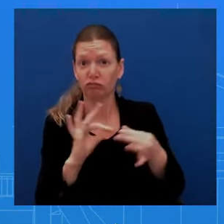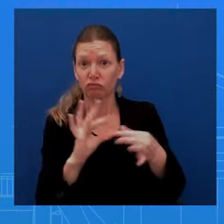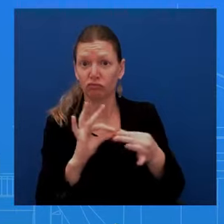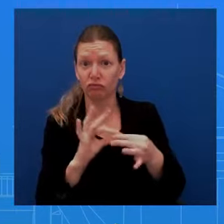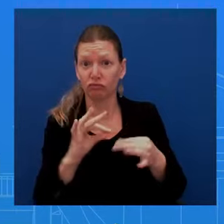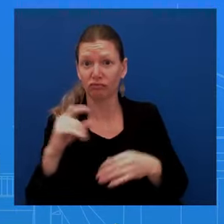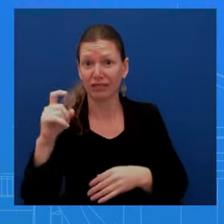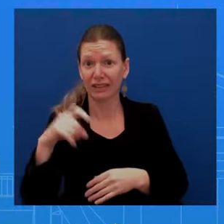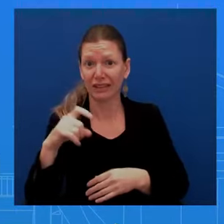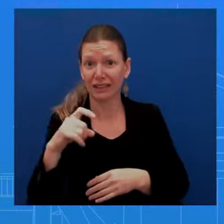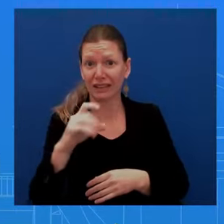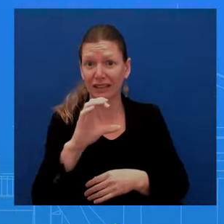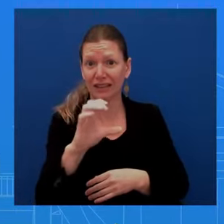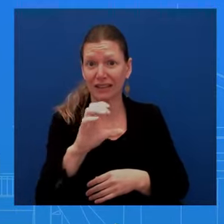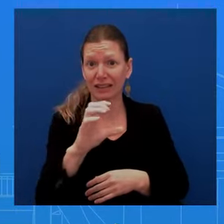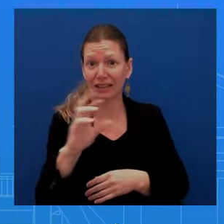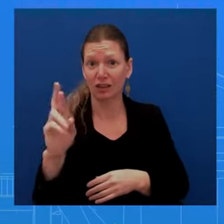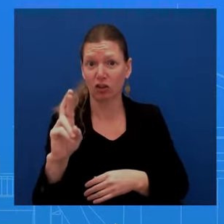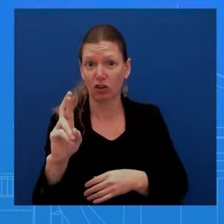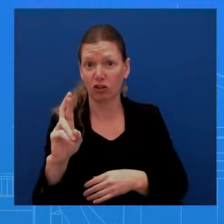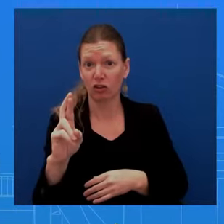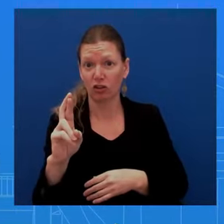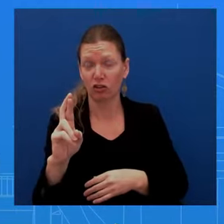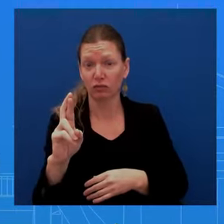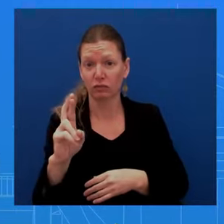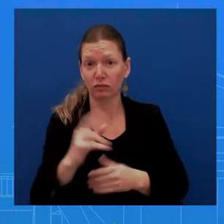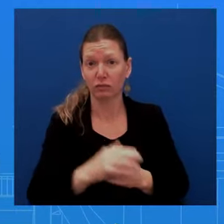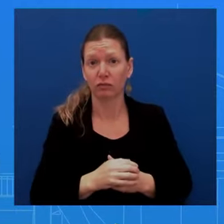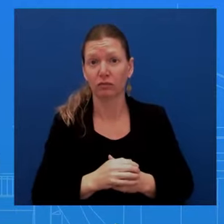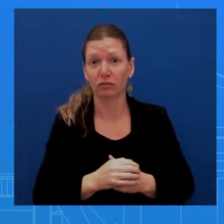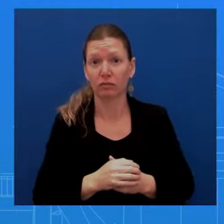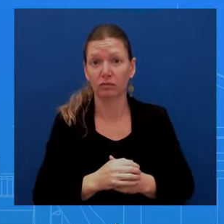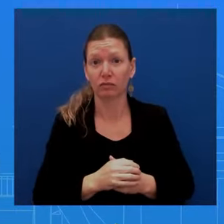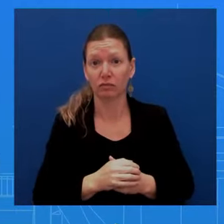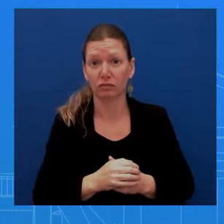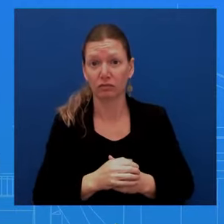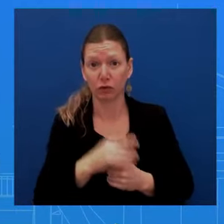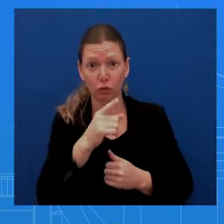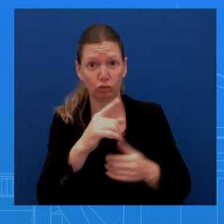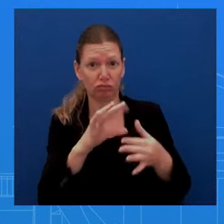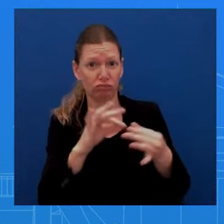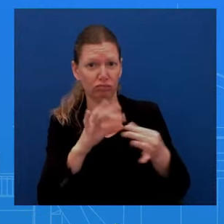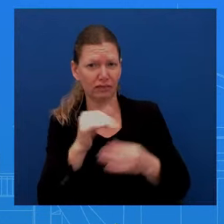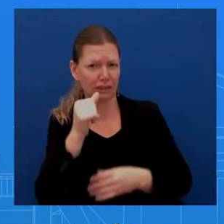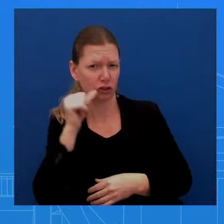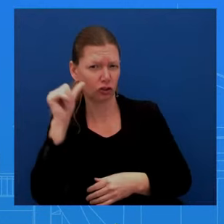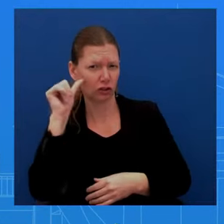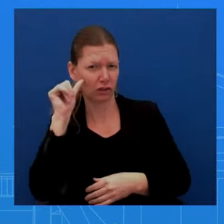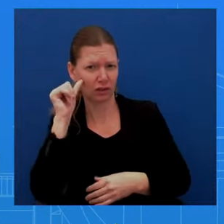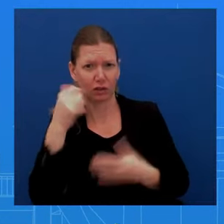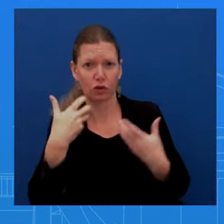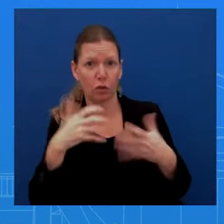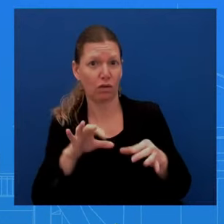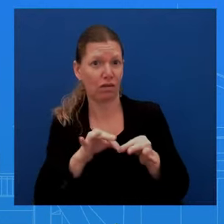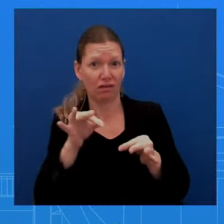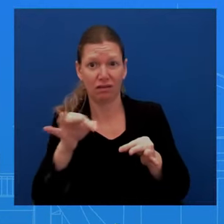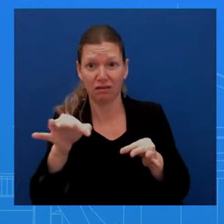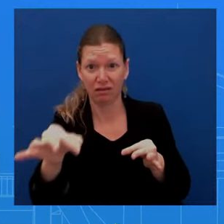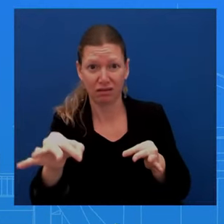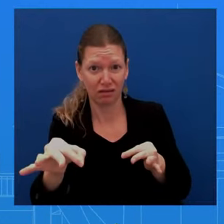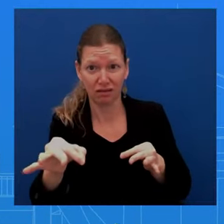Congress should be operating. But is the president prepared to sign a CR? I'm not going to get ahead. These are, uh, there's, uh,